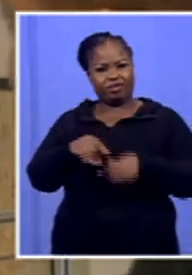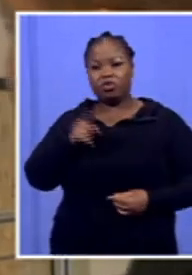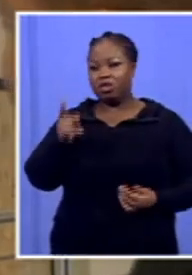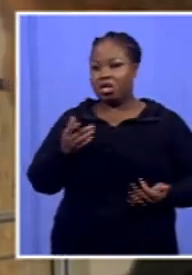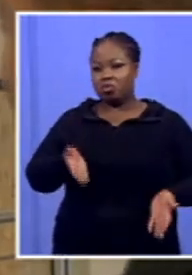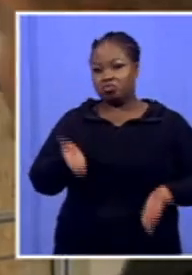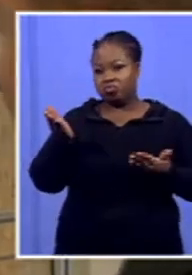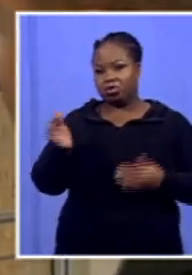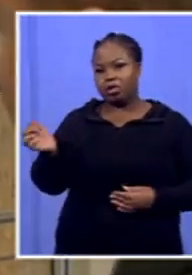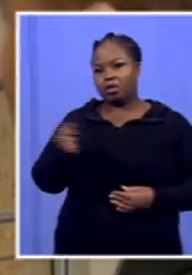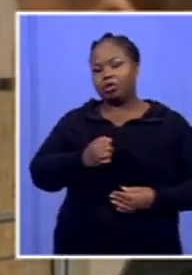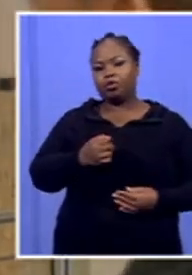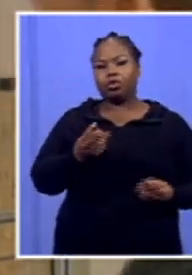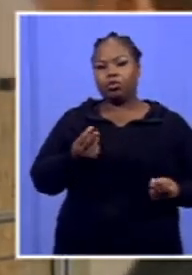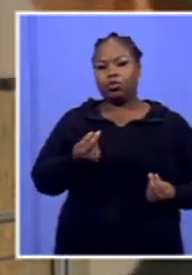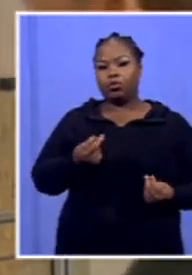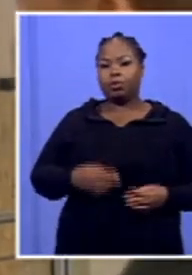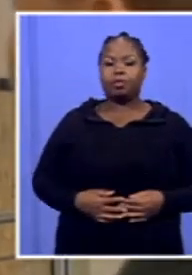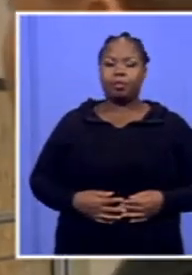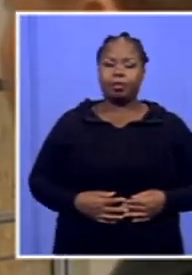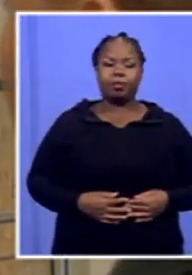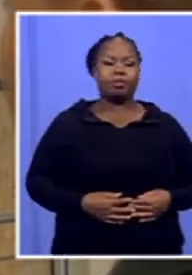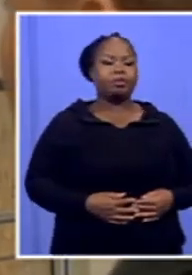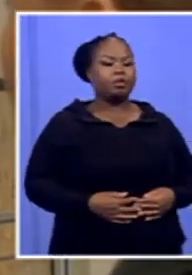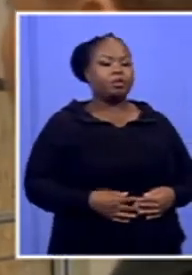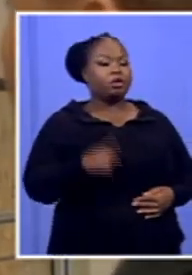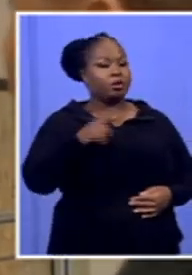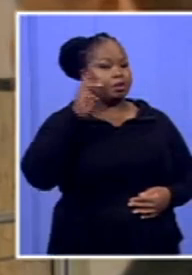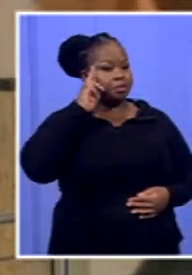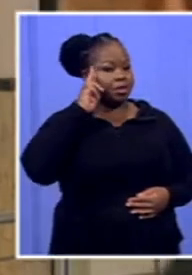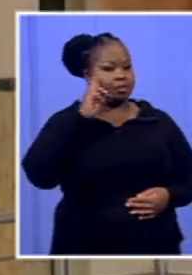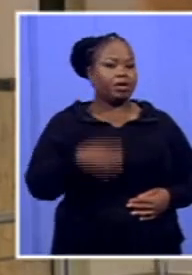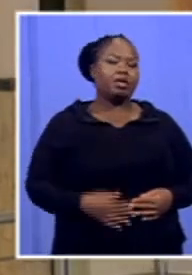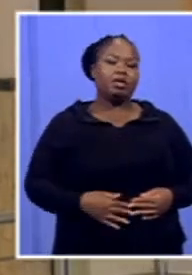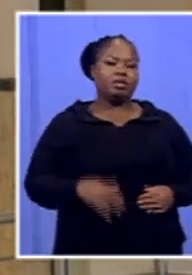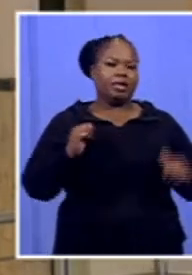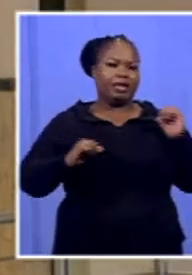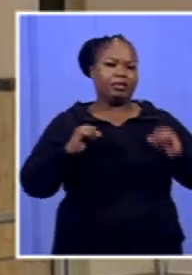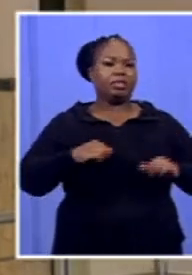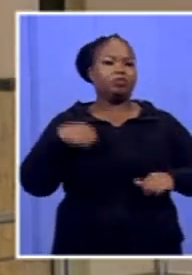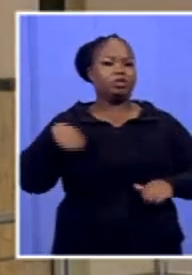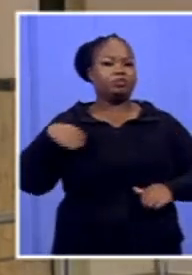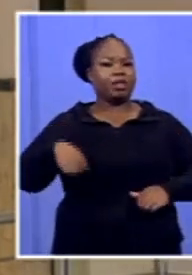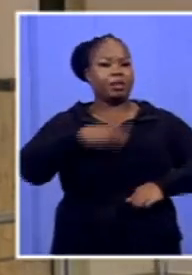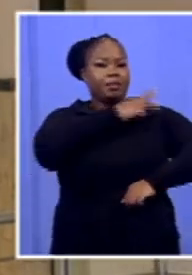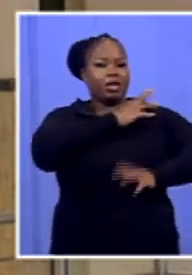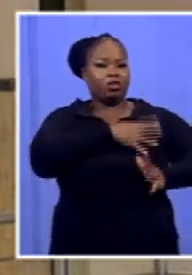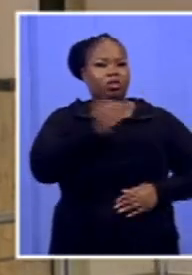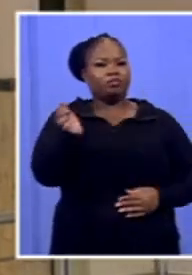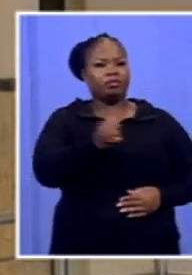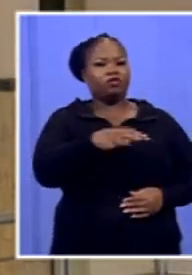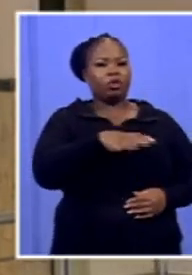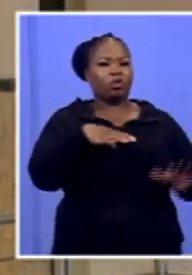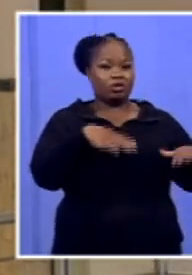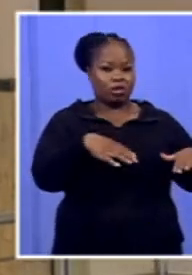in and appointed the new MM. We must not forget that the acting MM was appointed by the council, so that he